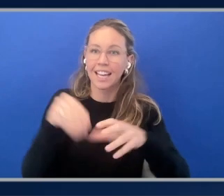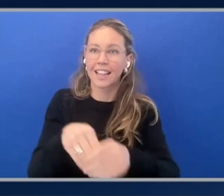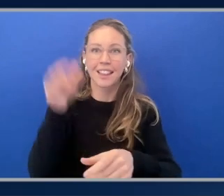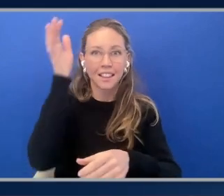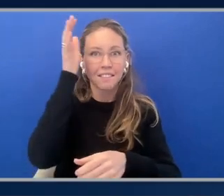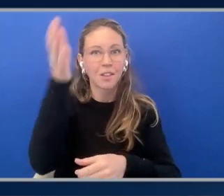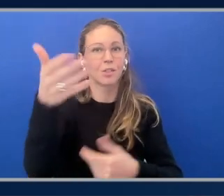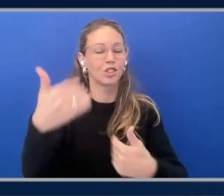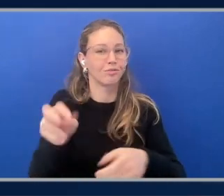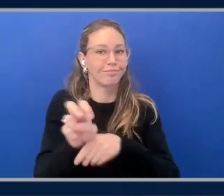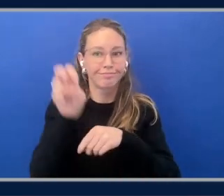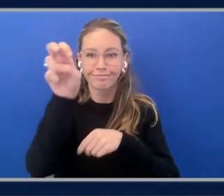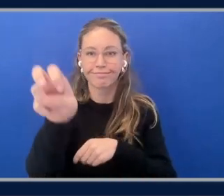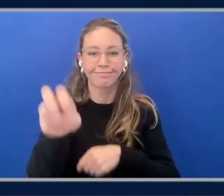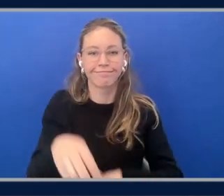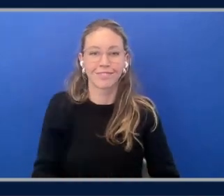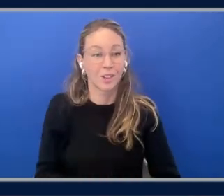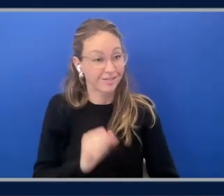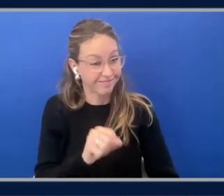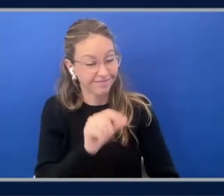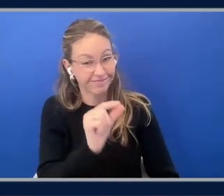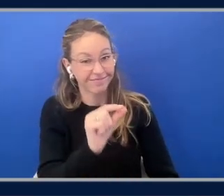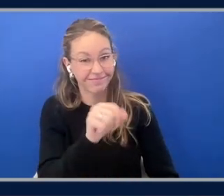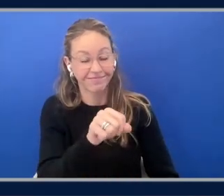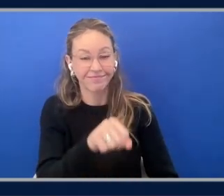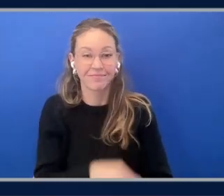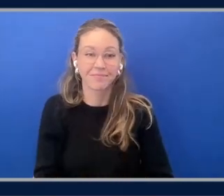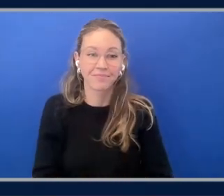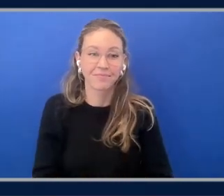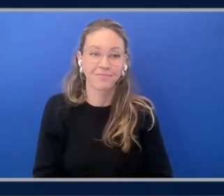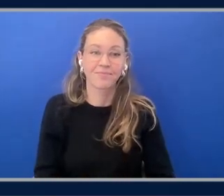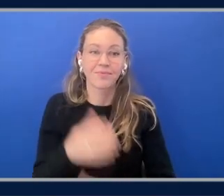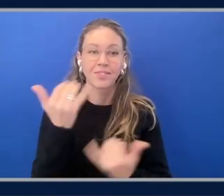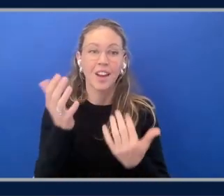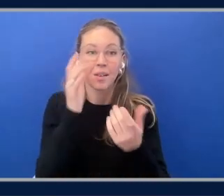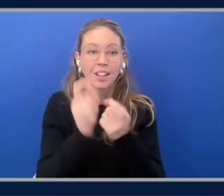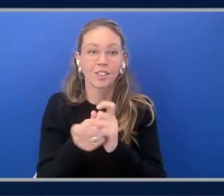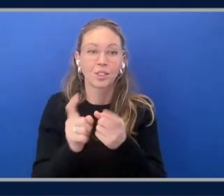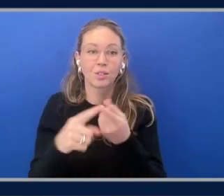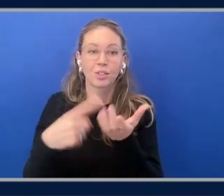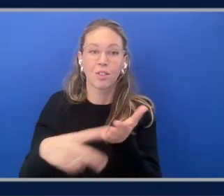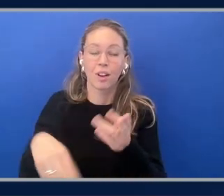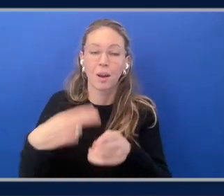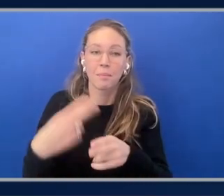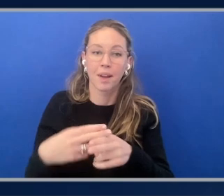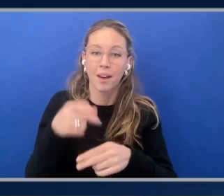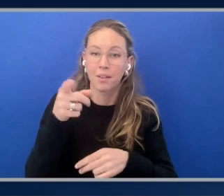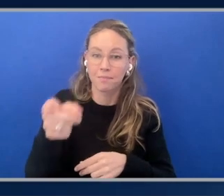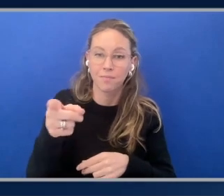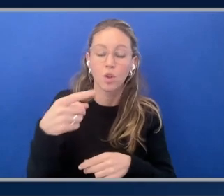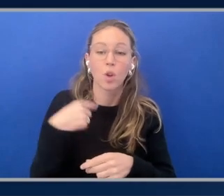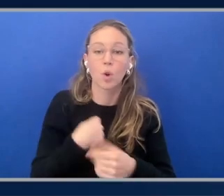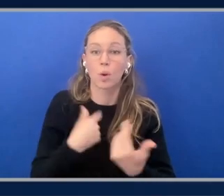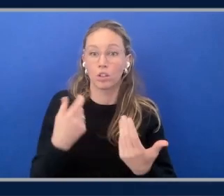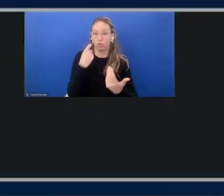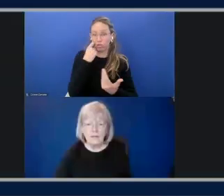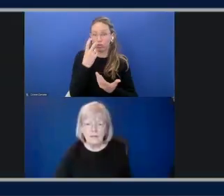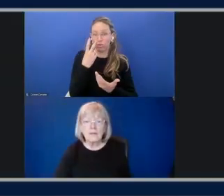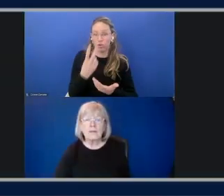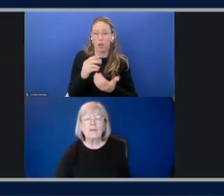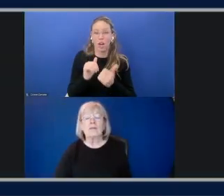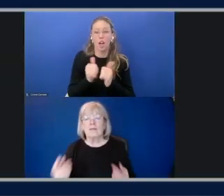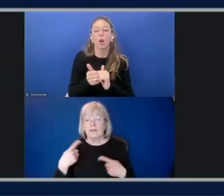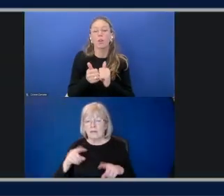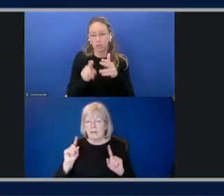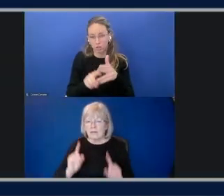bit. All So let's, let's move to talking about, I mean, we, we, we directly saw how to get started and